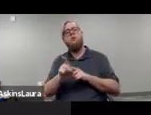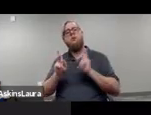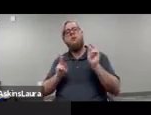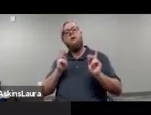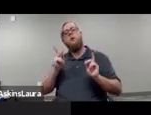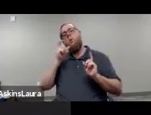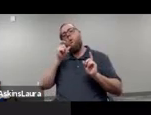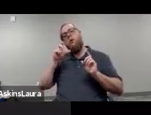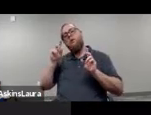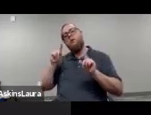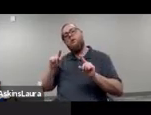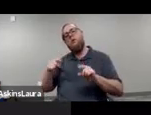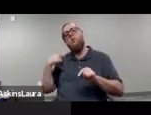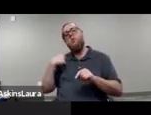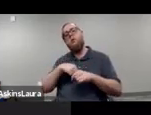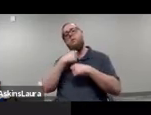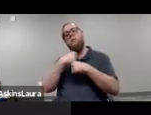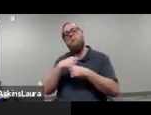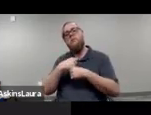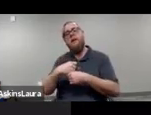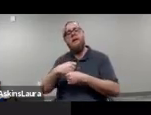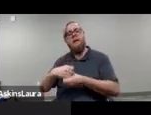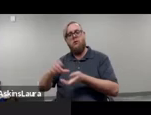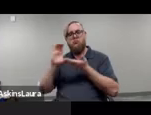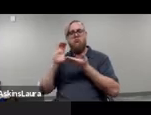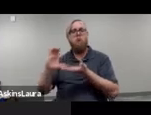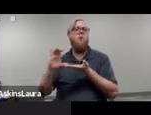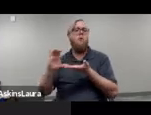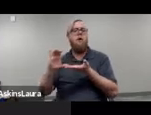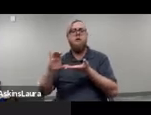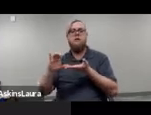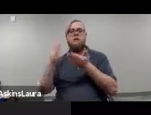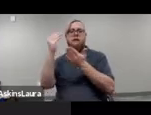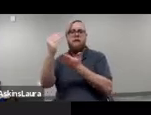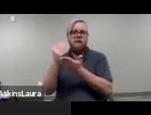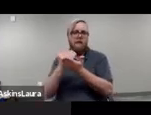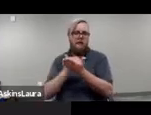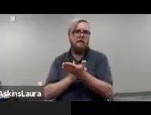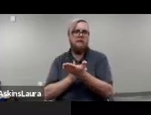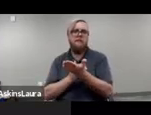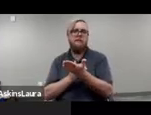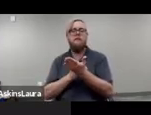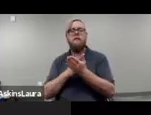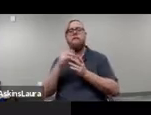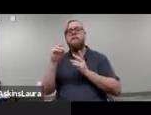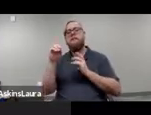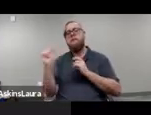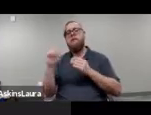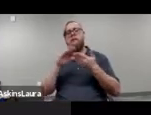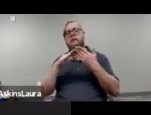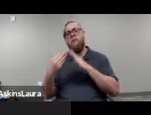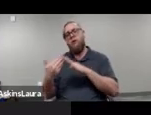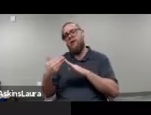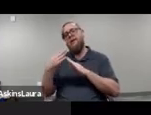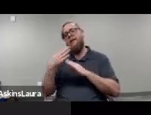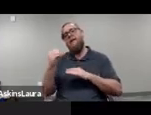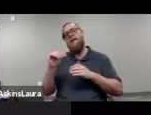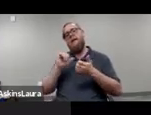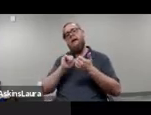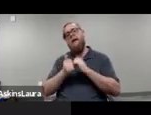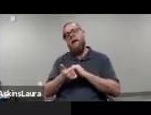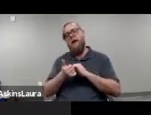that we're putting together a robust resource list that includes the different disability communities and how